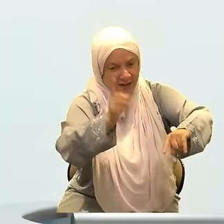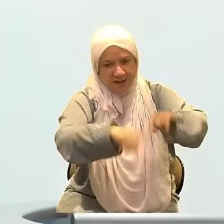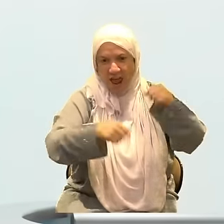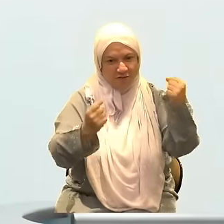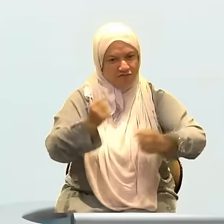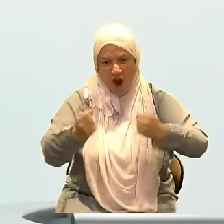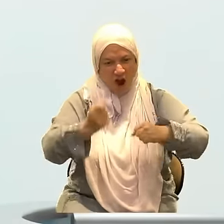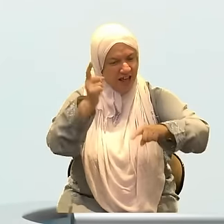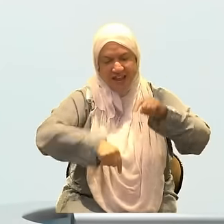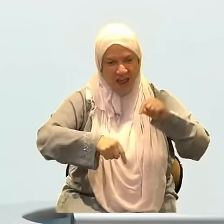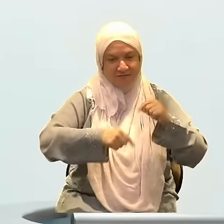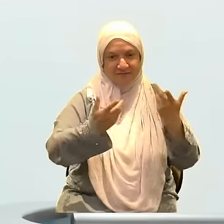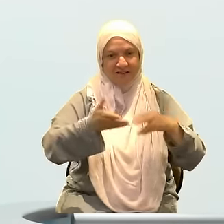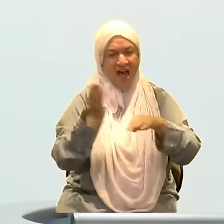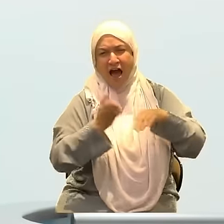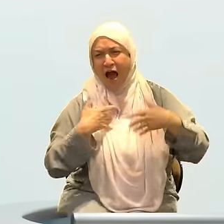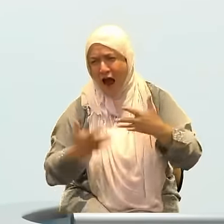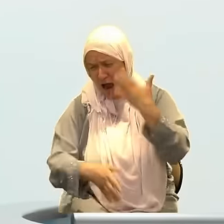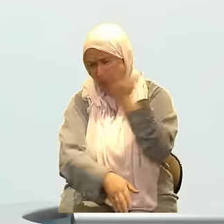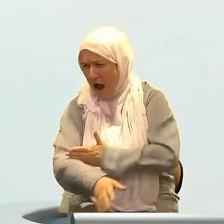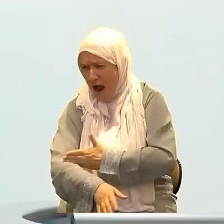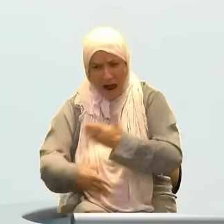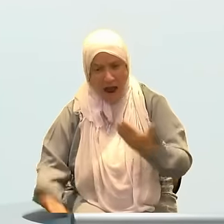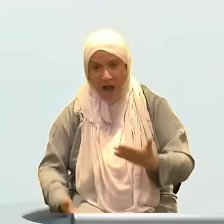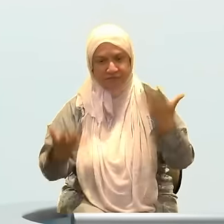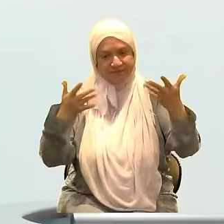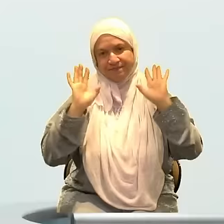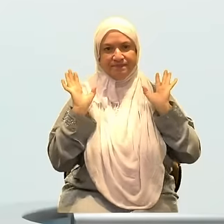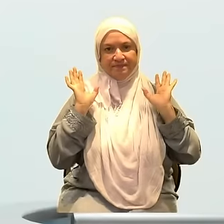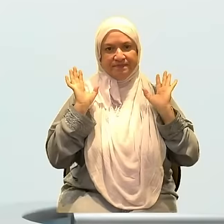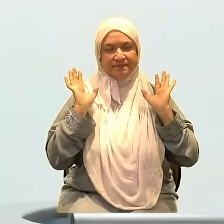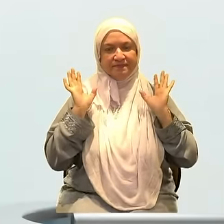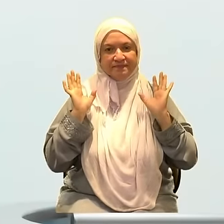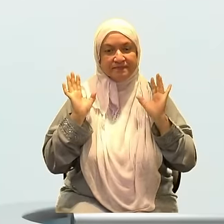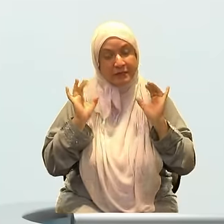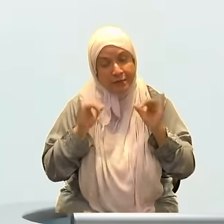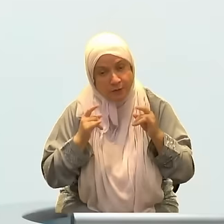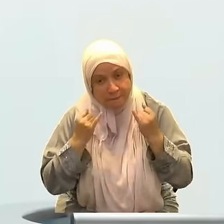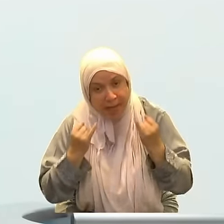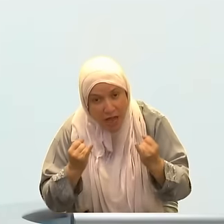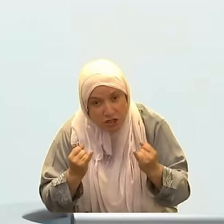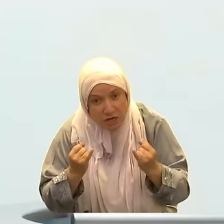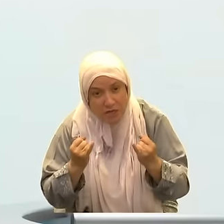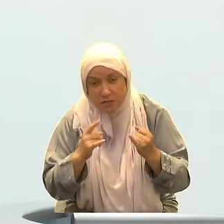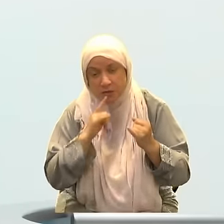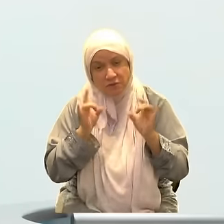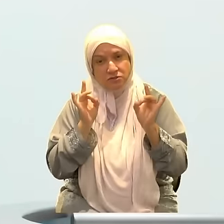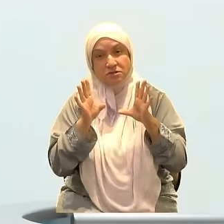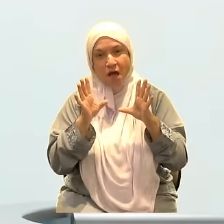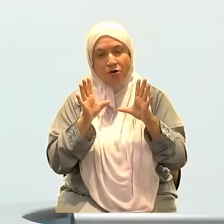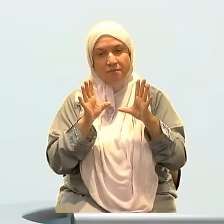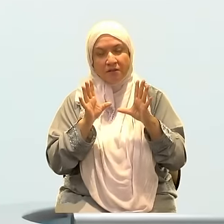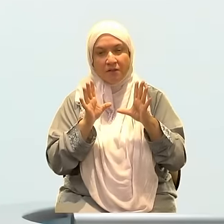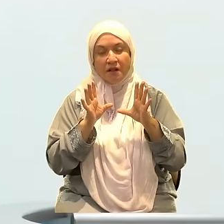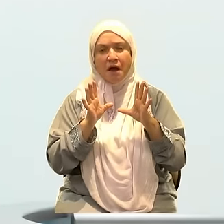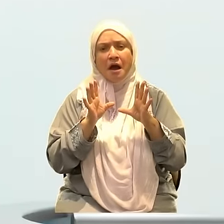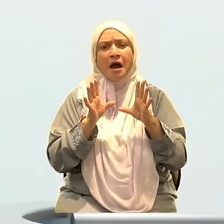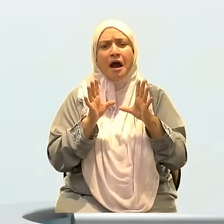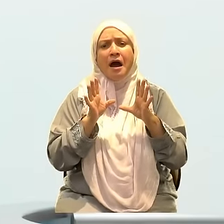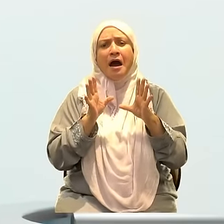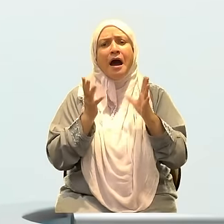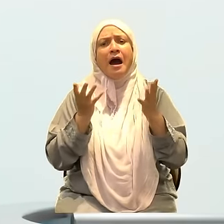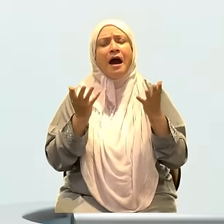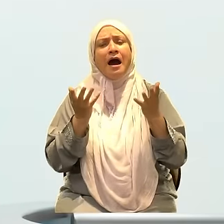business, or too bad, or let me move on because I don't know how to reconcile with this or reason with this. Allah